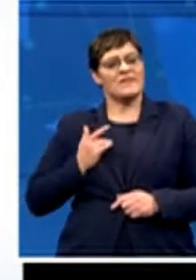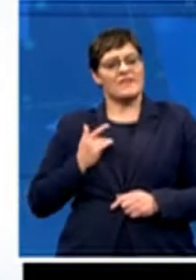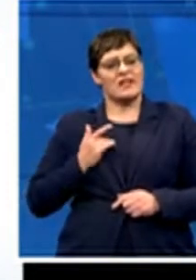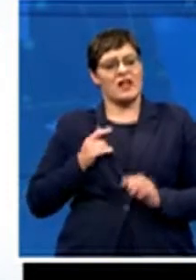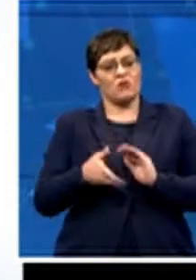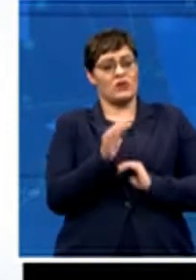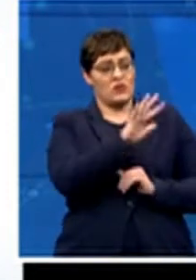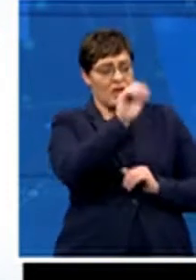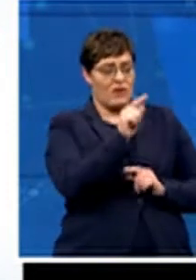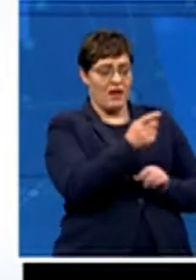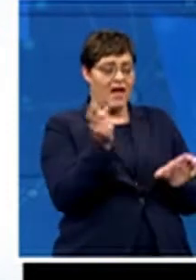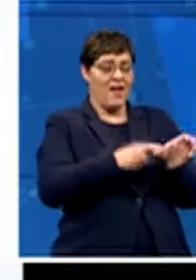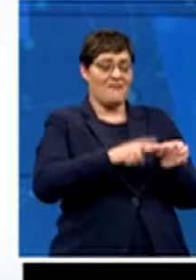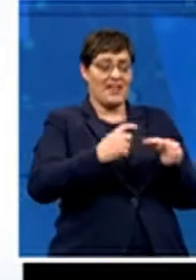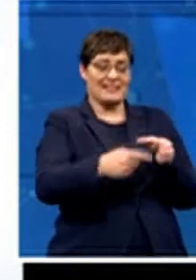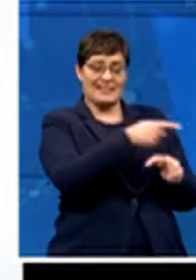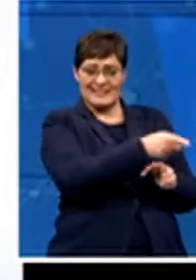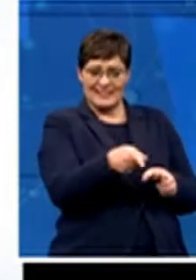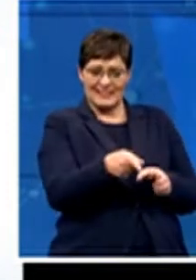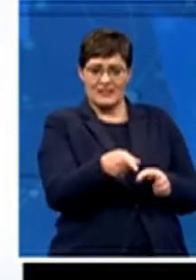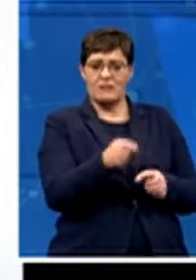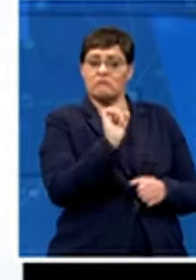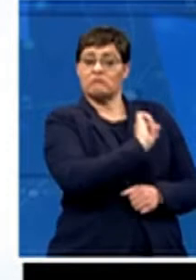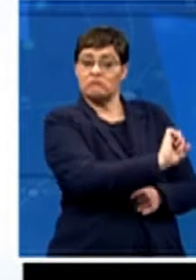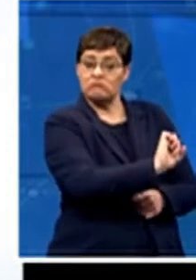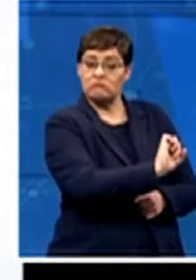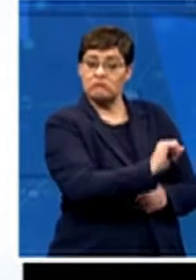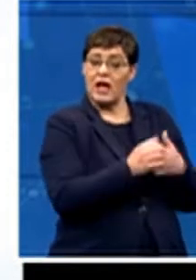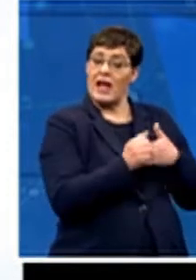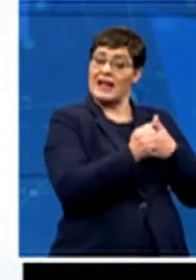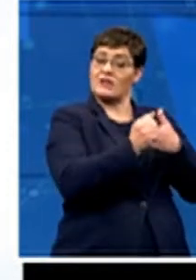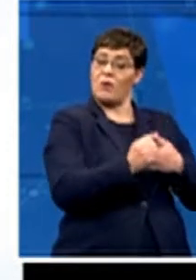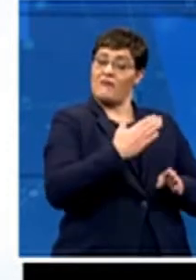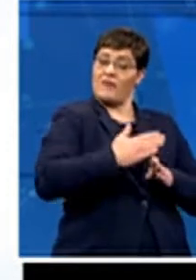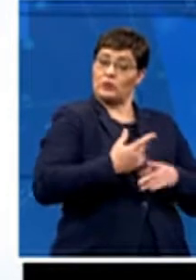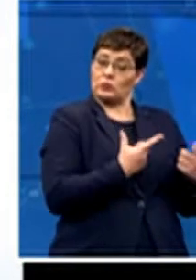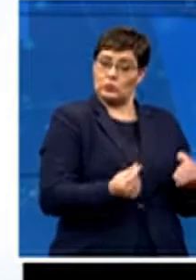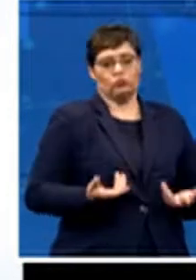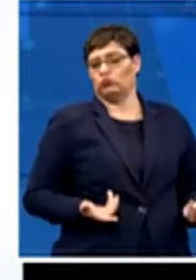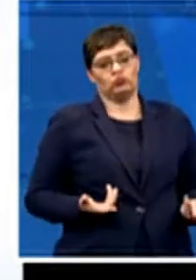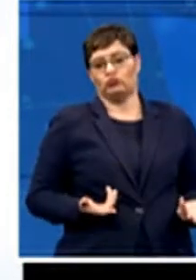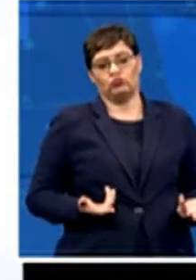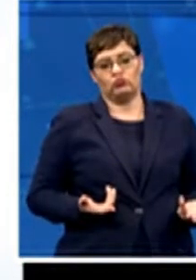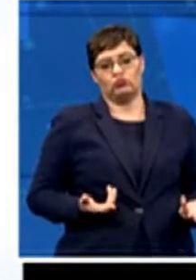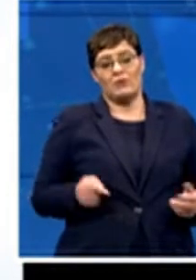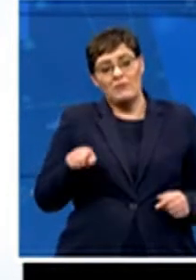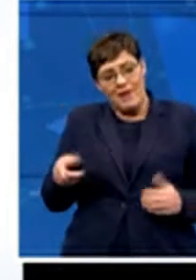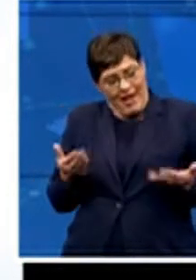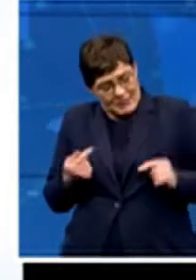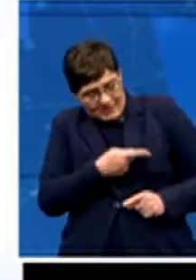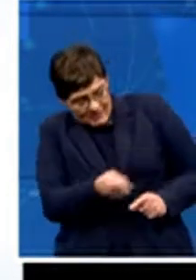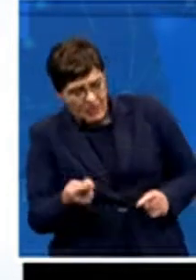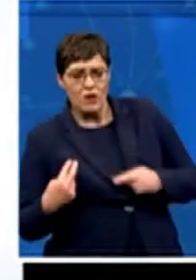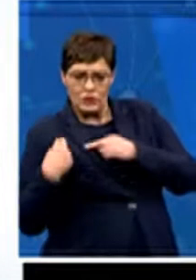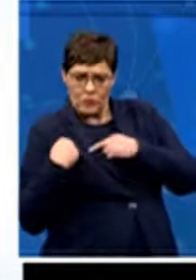not performing their respective leadership functions as well as these participants expected in order to develop the game and all its players.